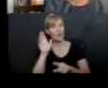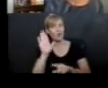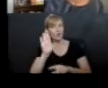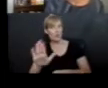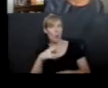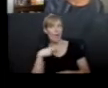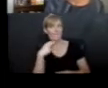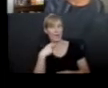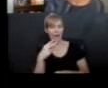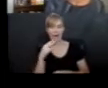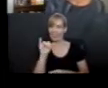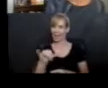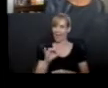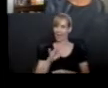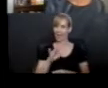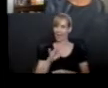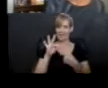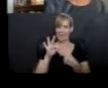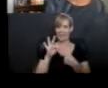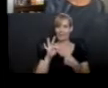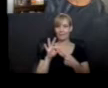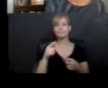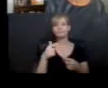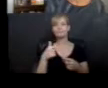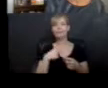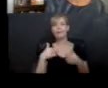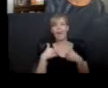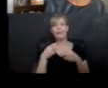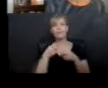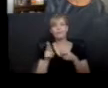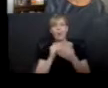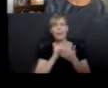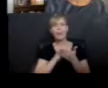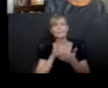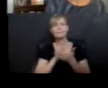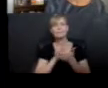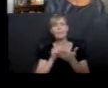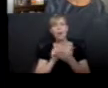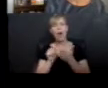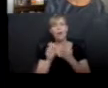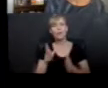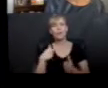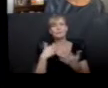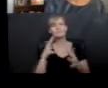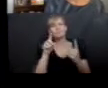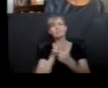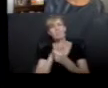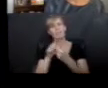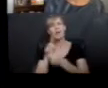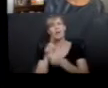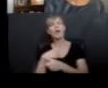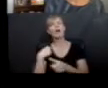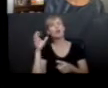do. And I have a short list of authors that I've met or heard speak that have that happen. But when you're talking about